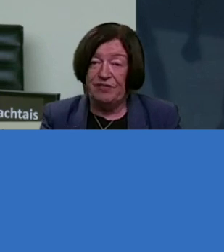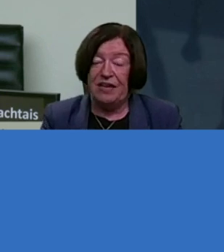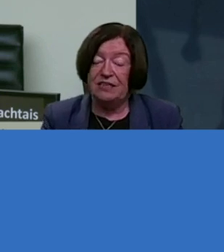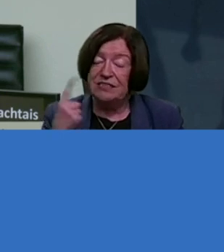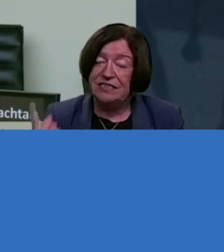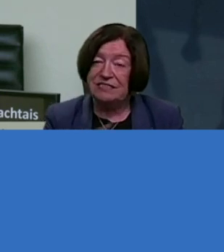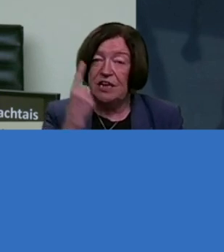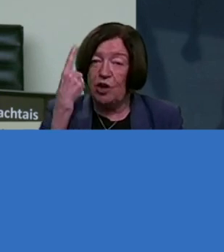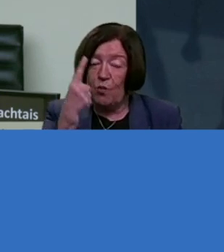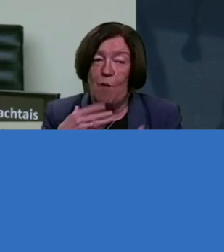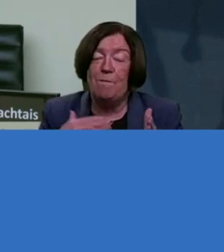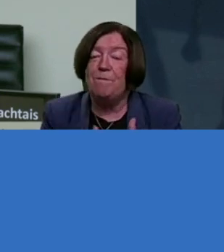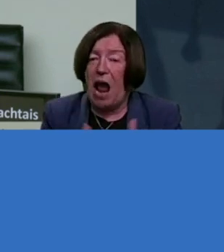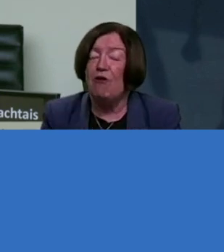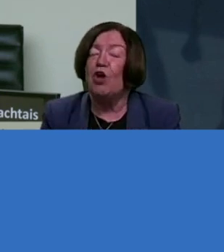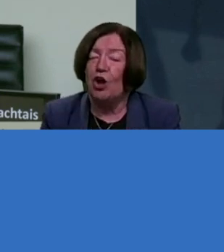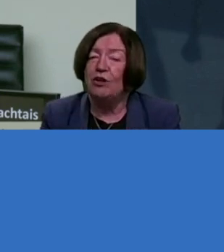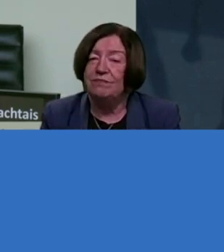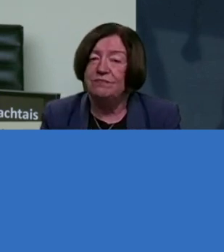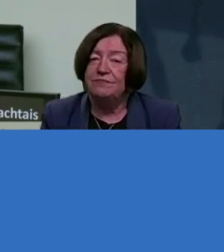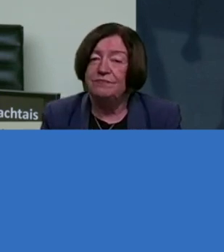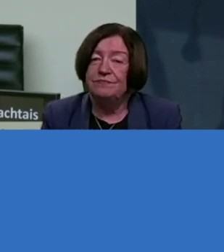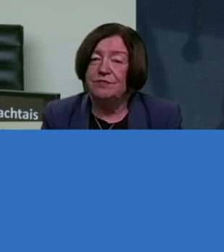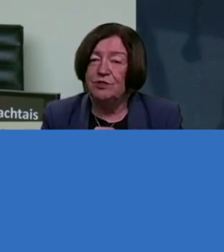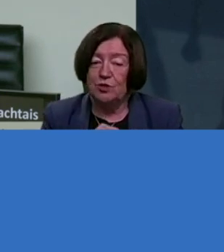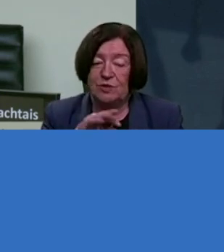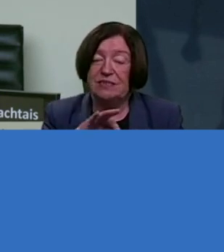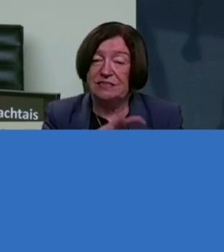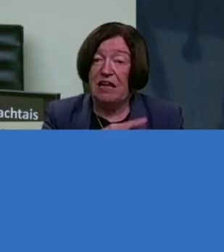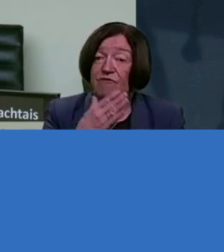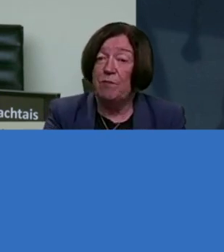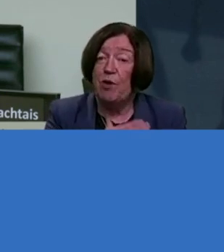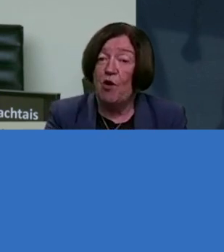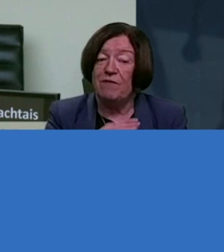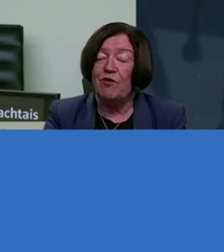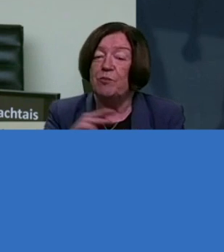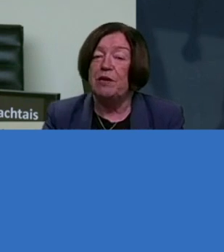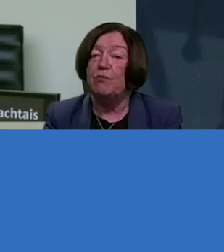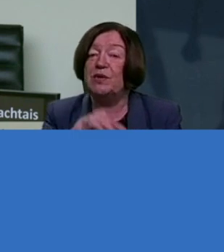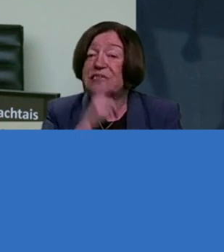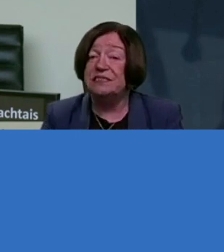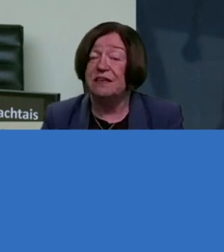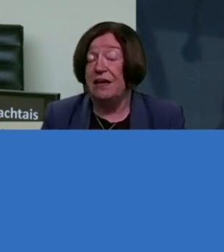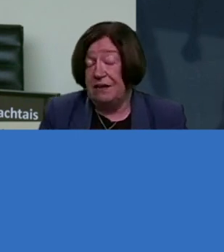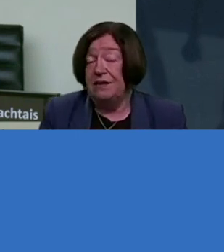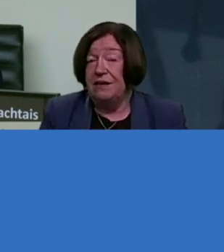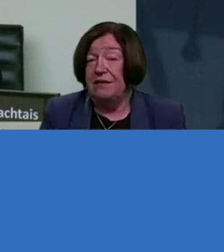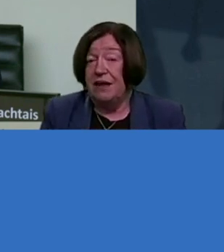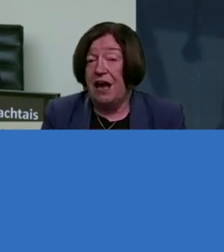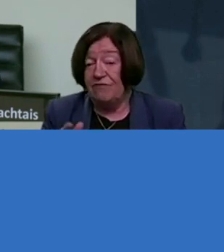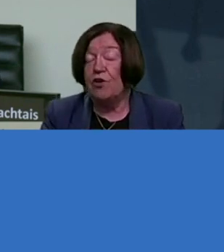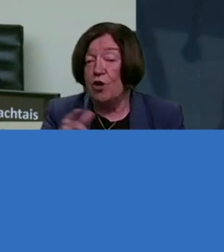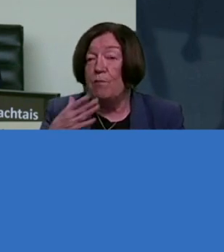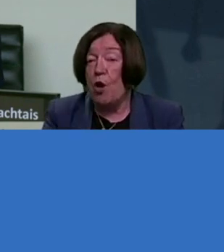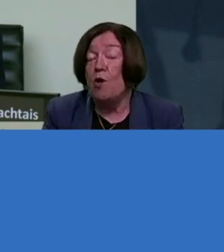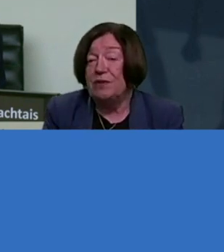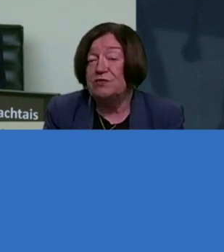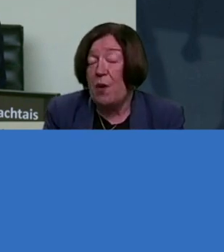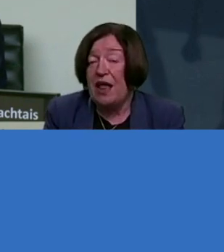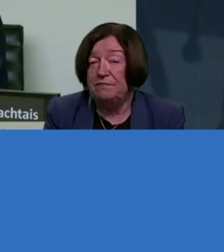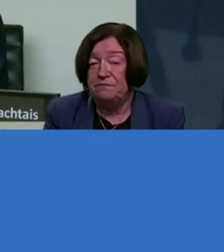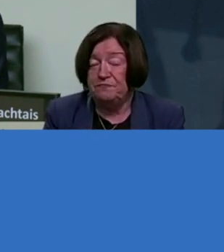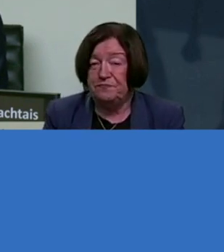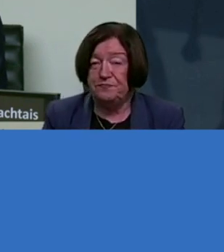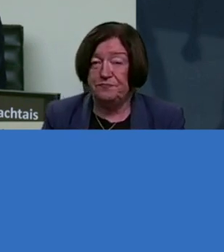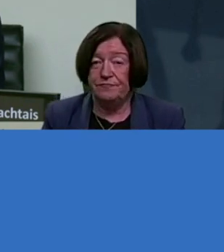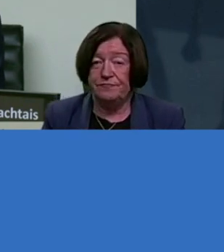the single biggest barrier to self-employment for people with disabilities and, arguably, for employment as well. Yeah.